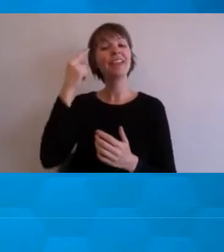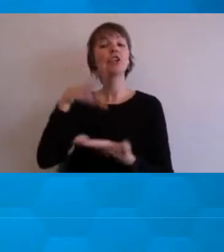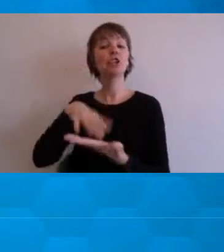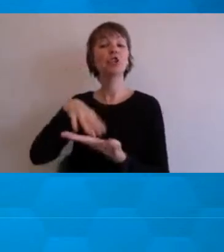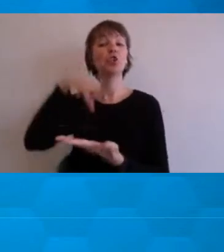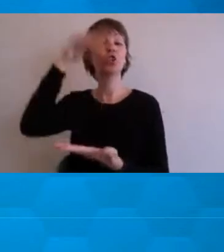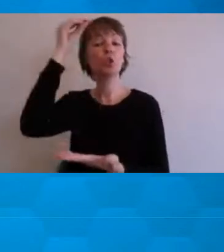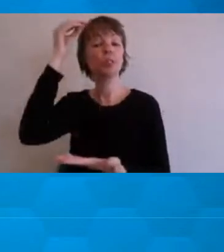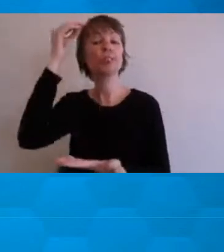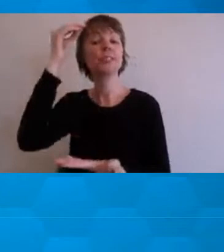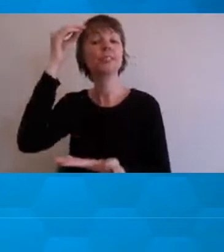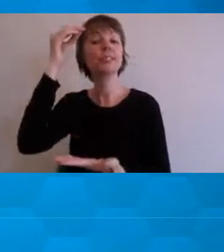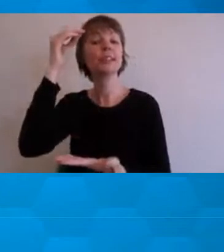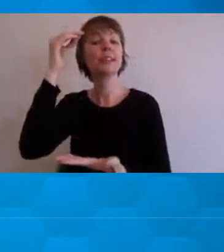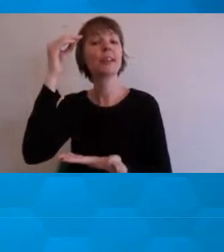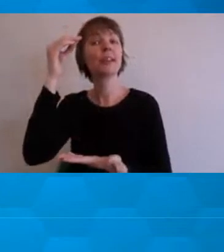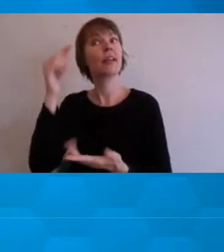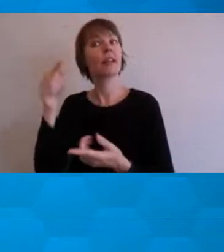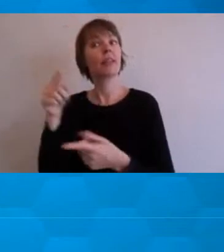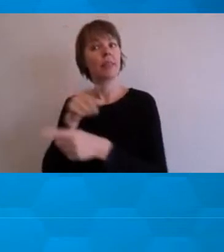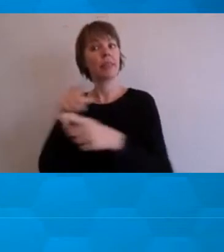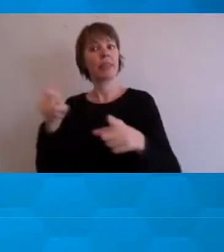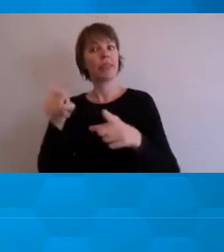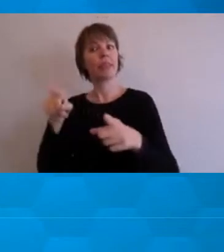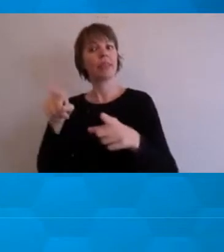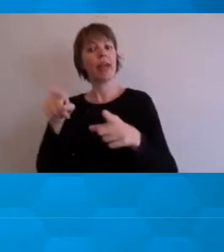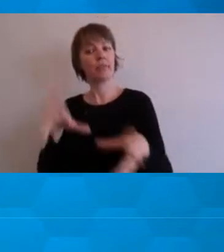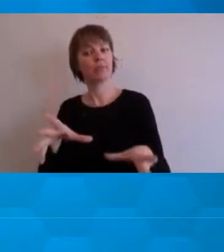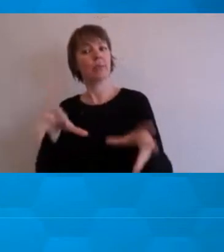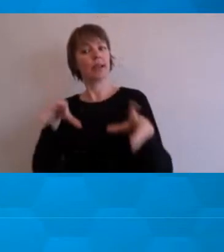this as an extremely positive experience.